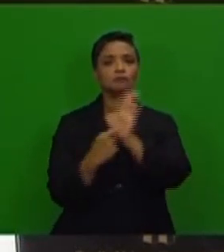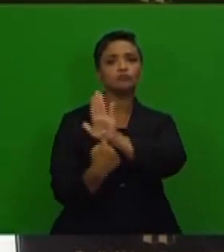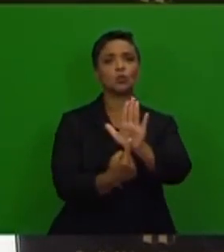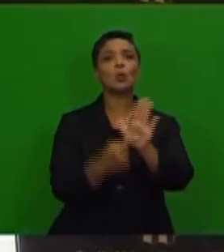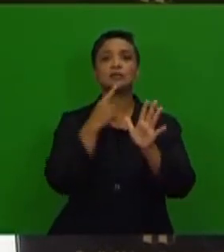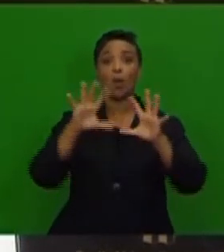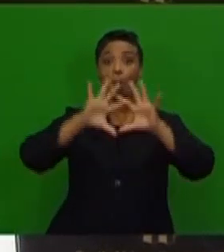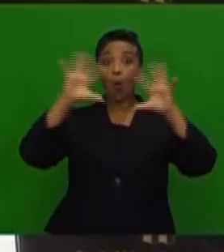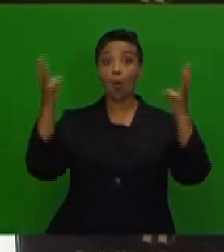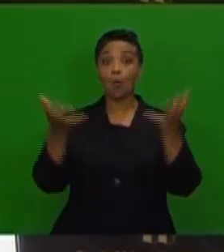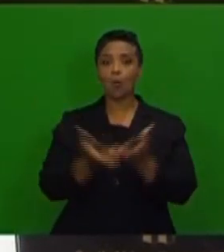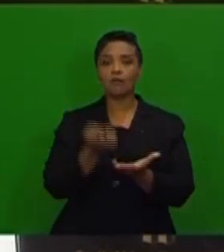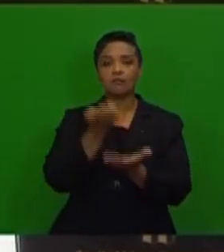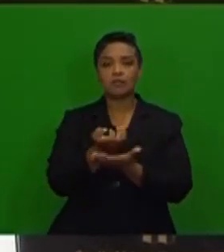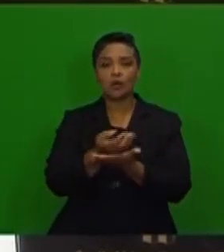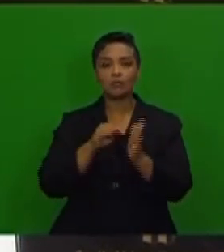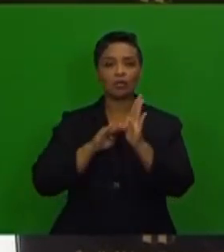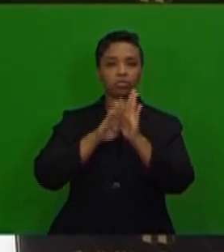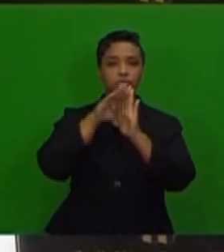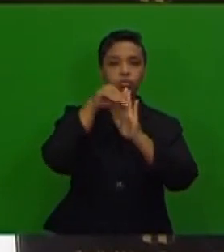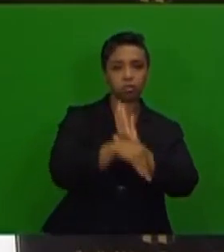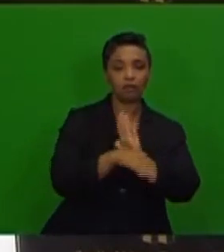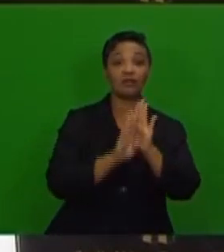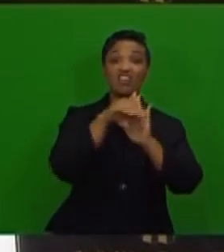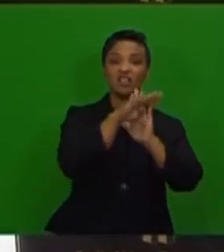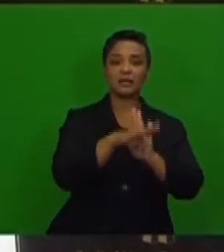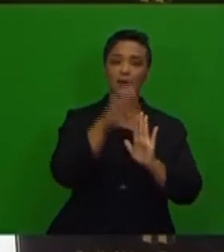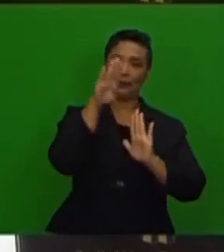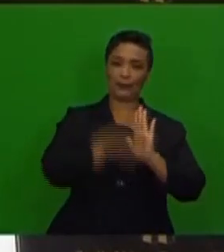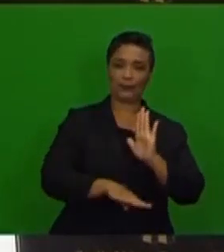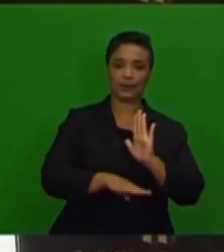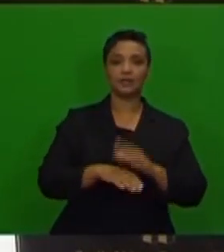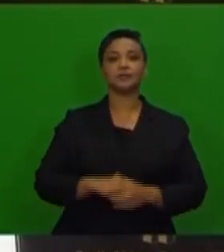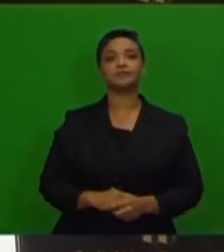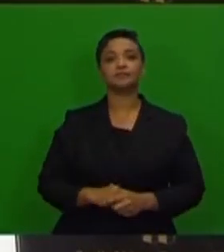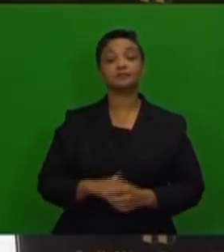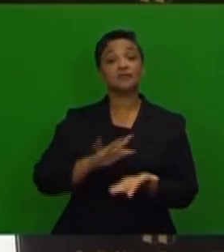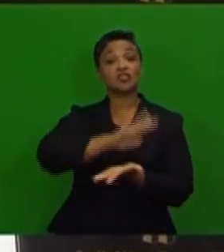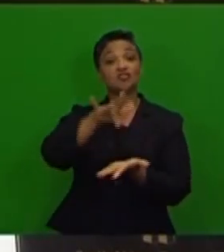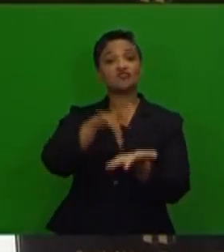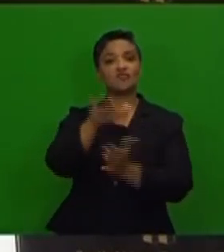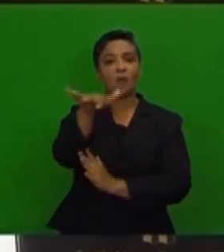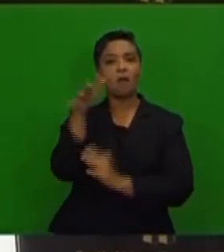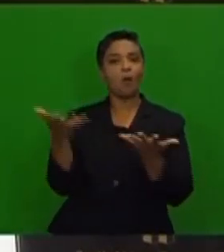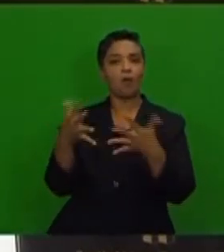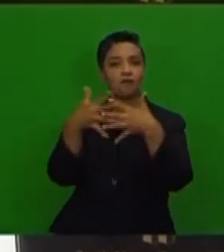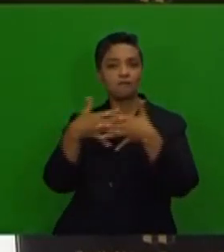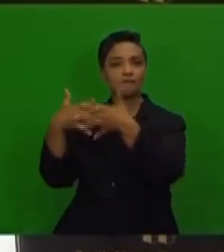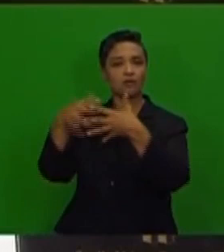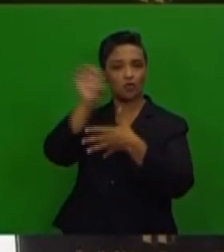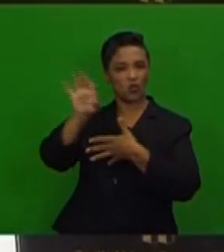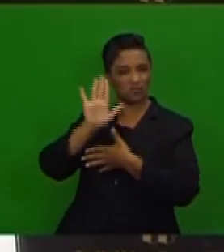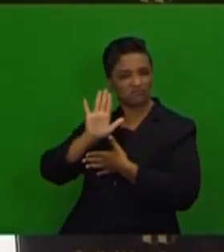global economic conditions and low inflation. Central banks in advanced economies have provided